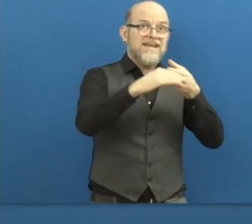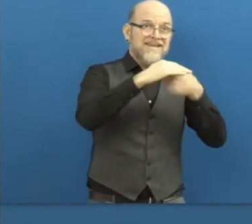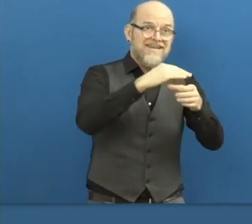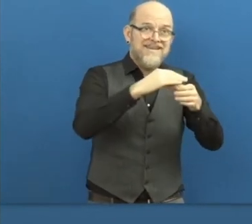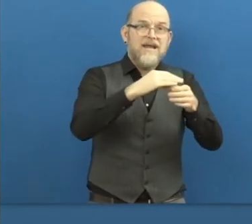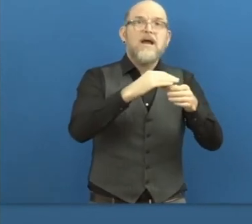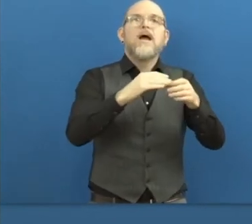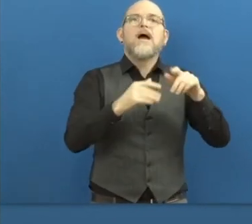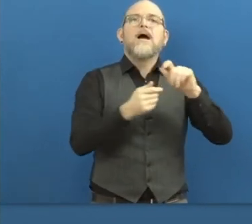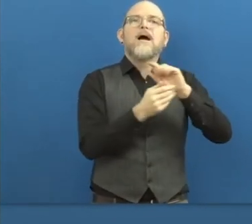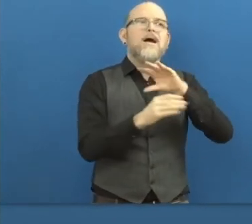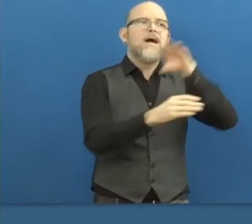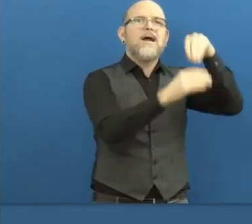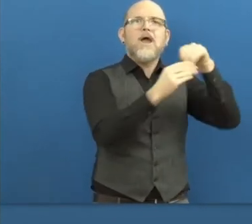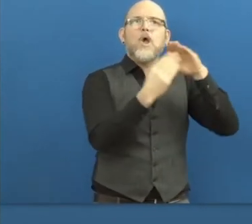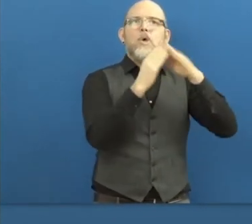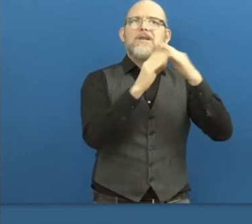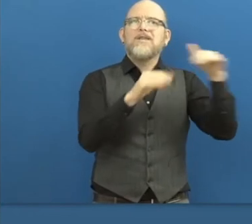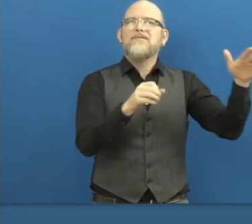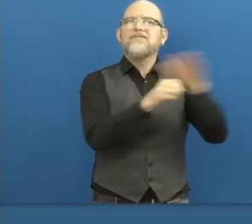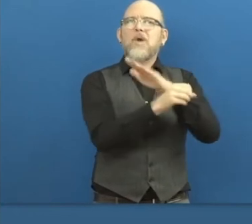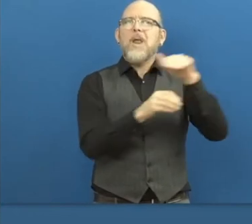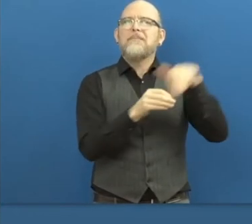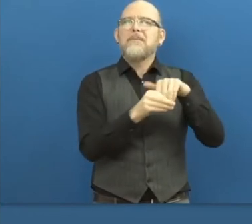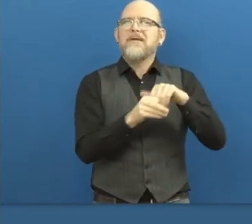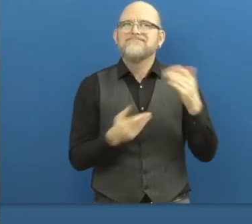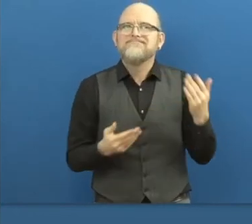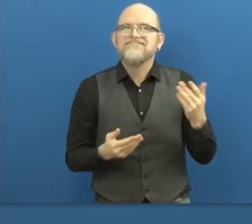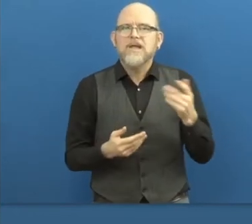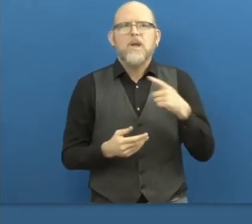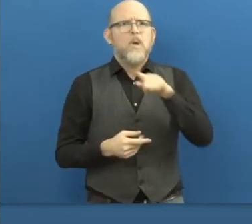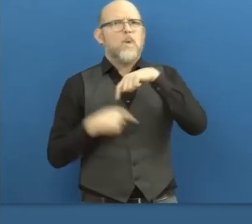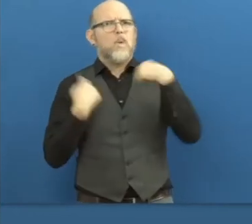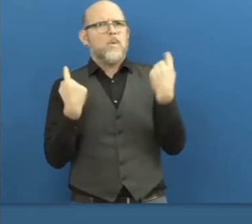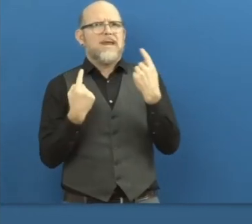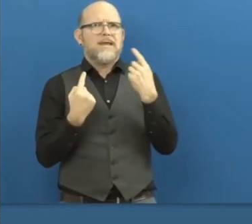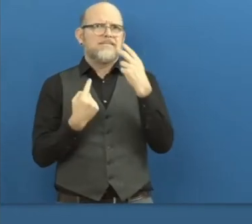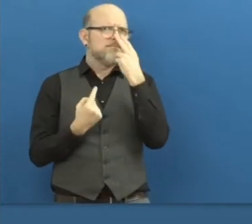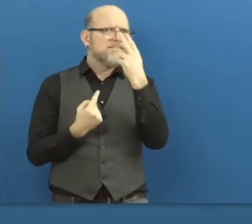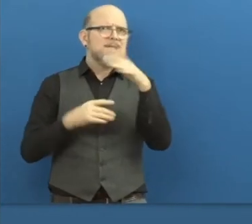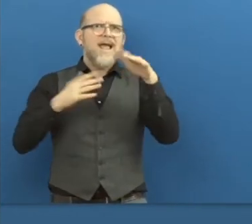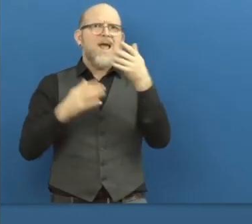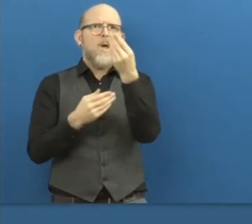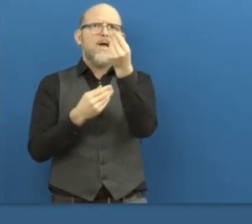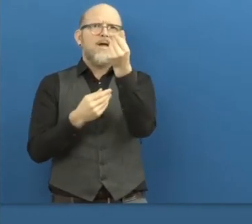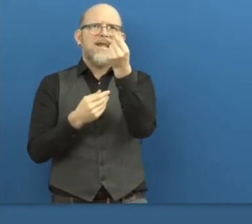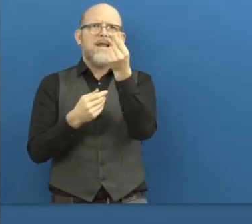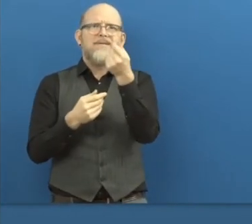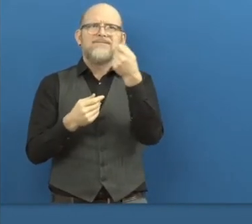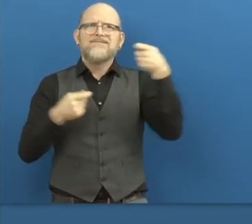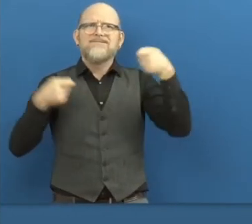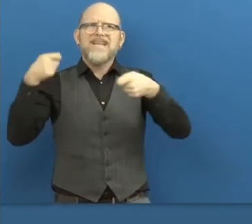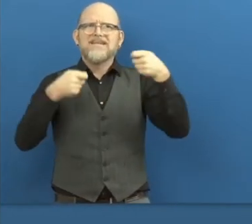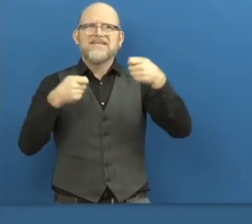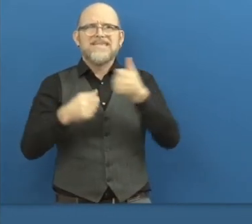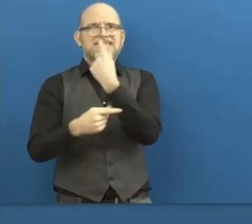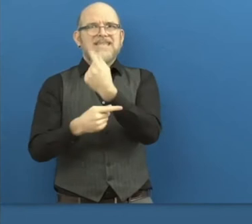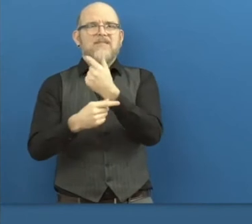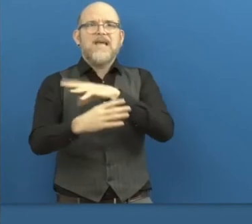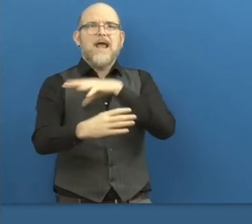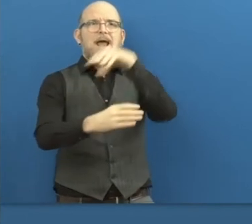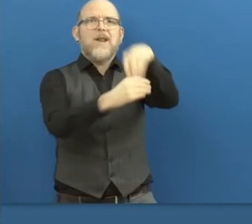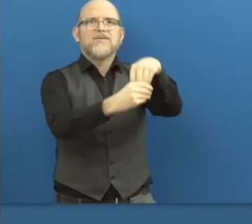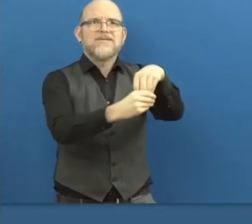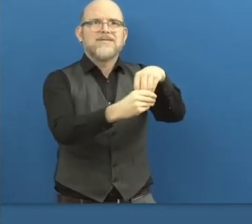the way we are doing that is working on financial inclusion of people with disabilities. And then we are